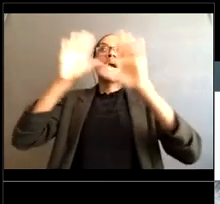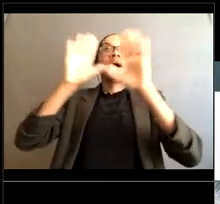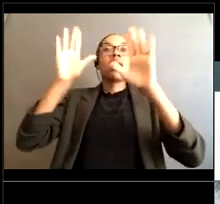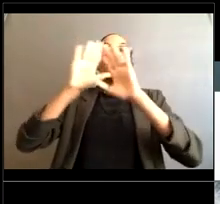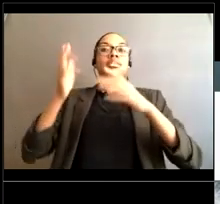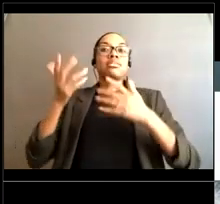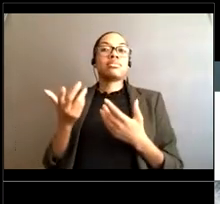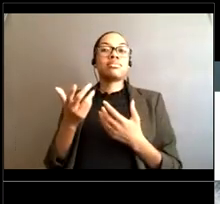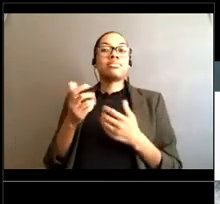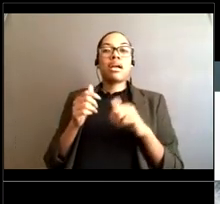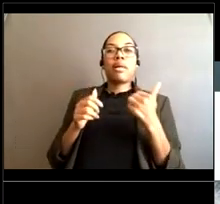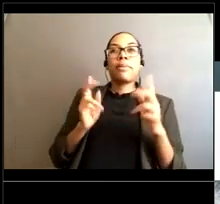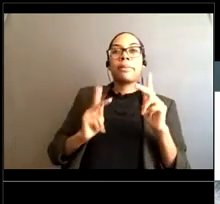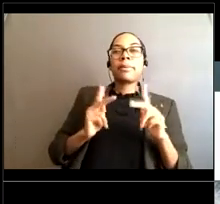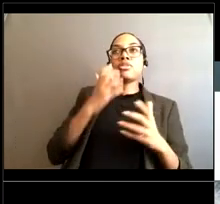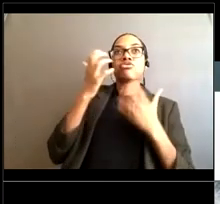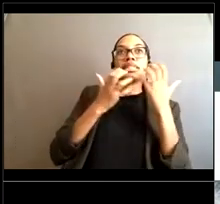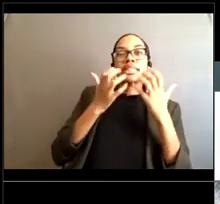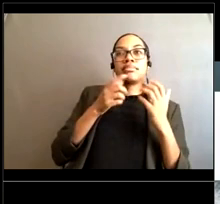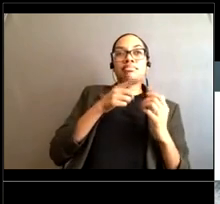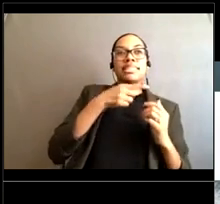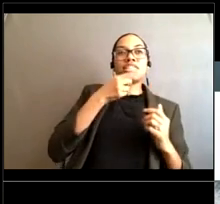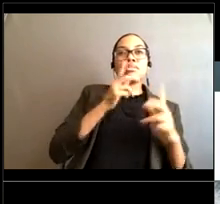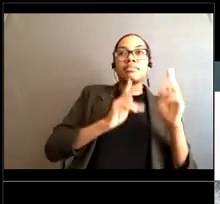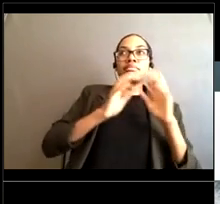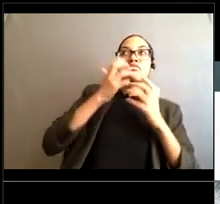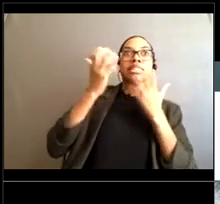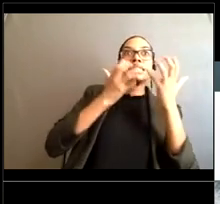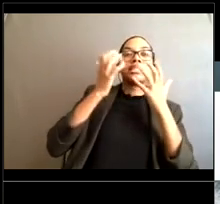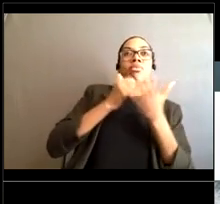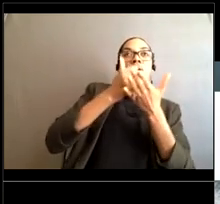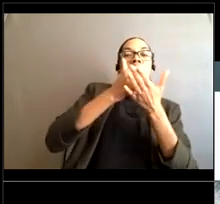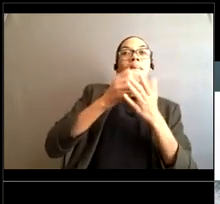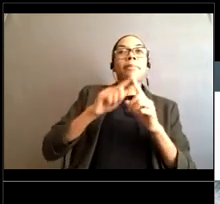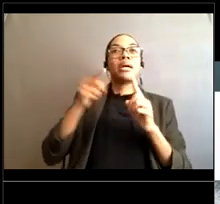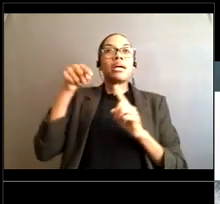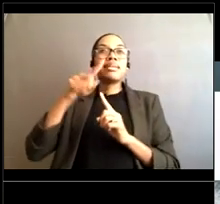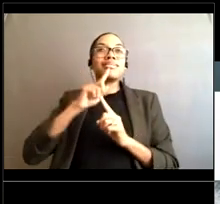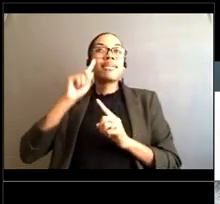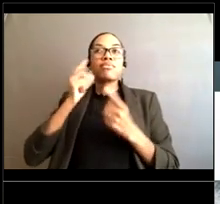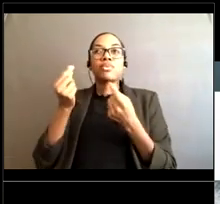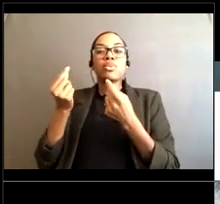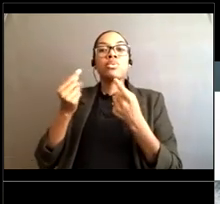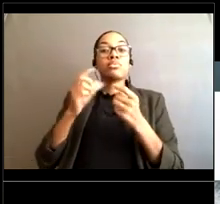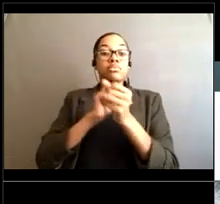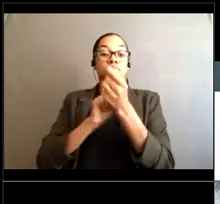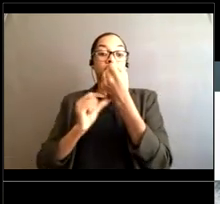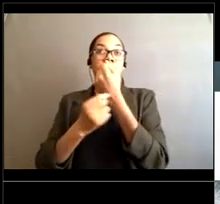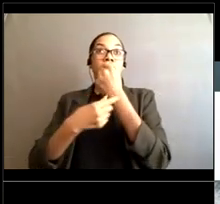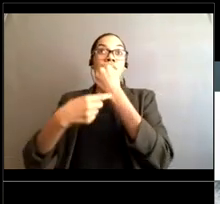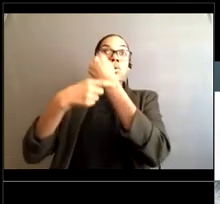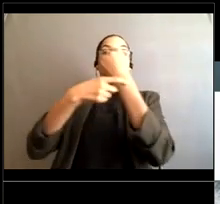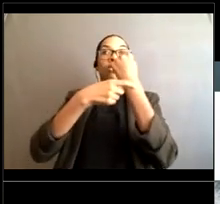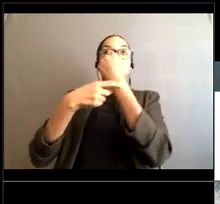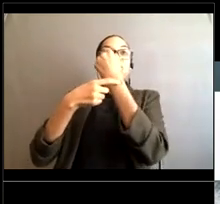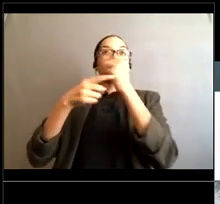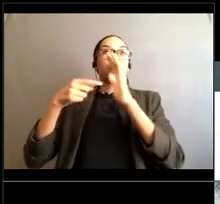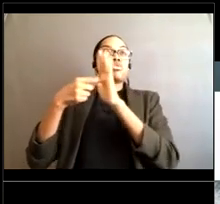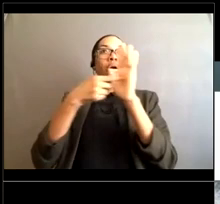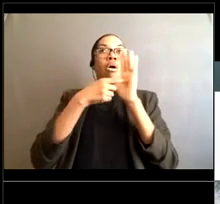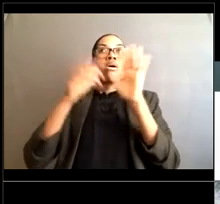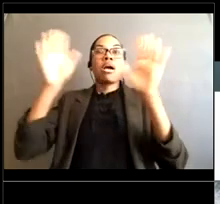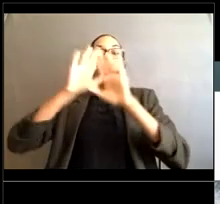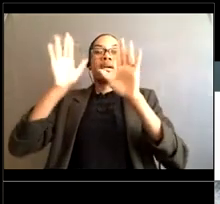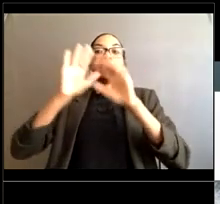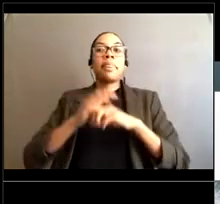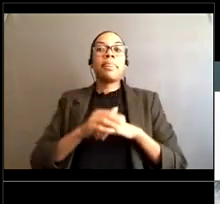and scream So that's a question. guess if you think that would be a good idea. That would be helpful for safety Yeah, think that'd be a great idea as long